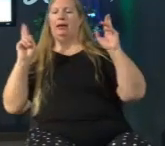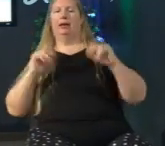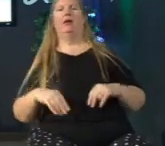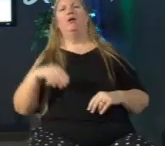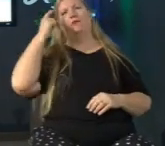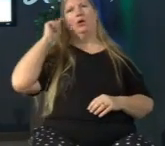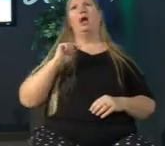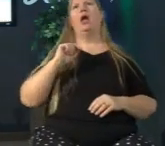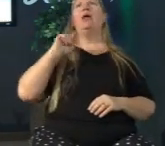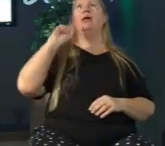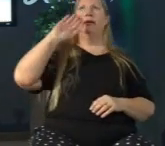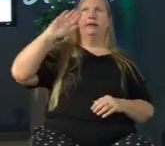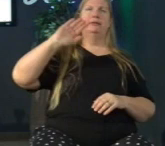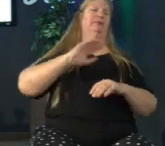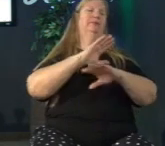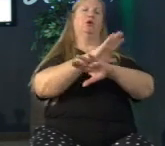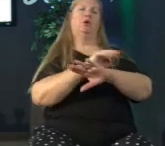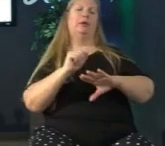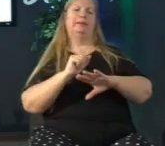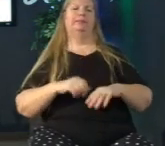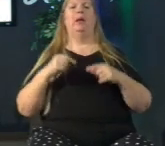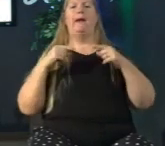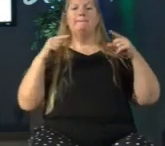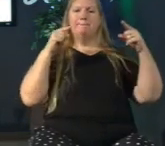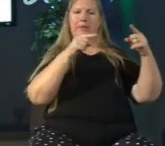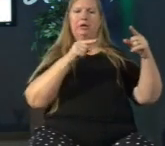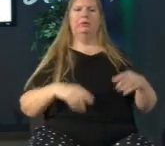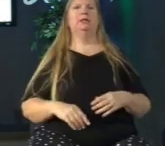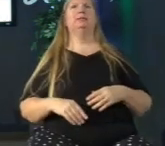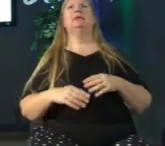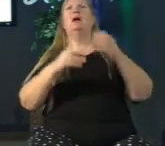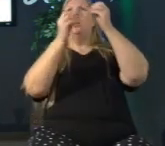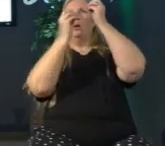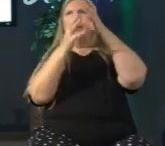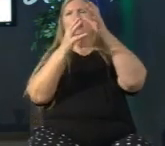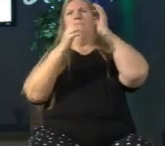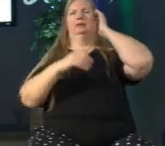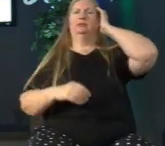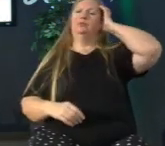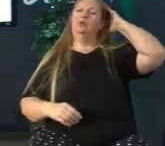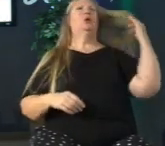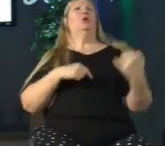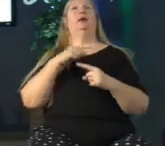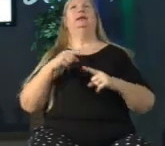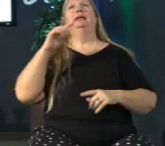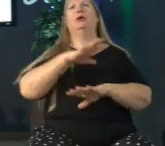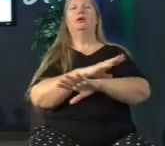in to do purpose being obedient to god's call when we see it